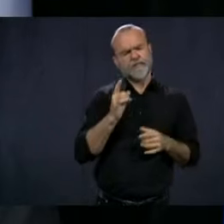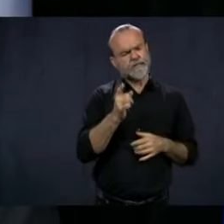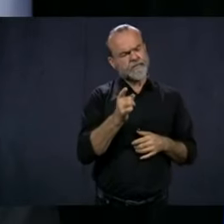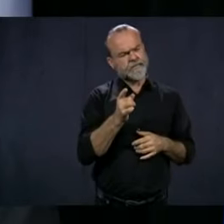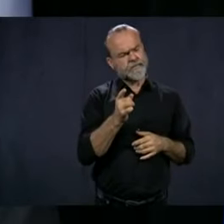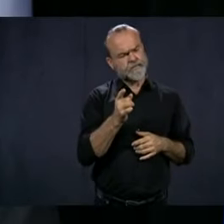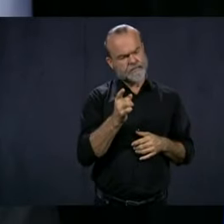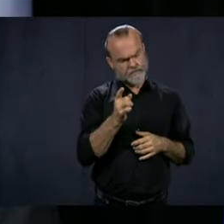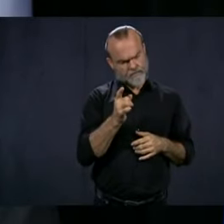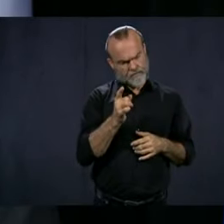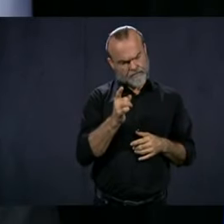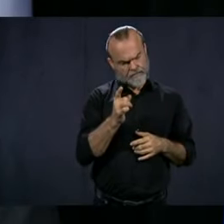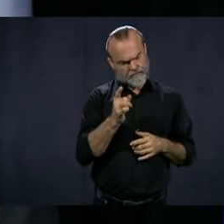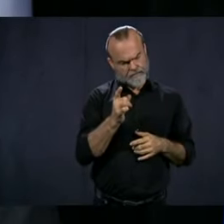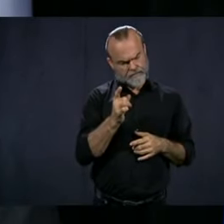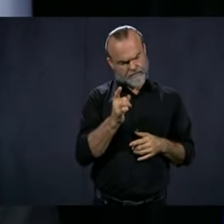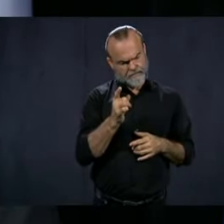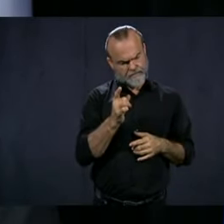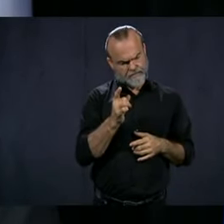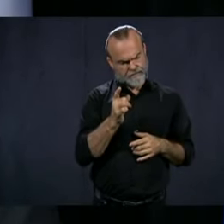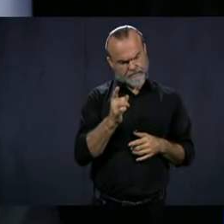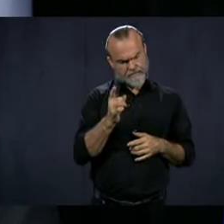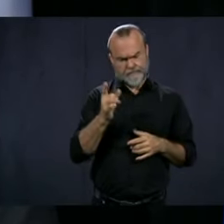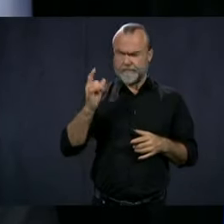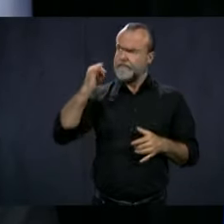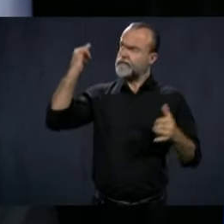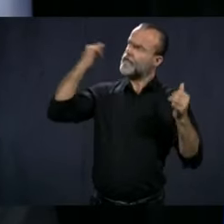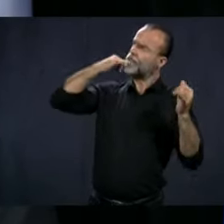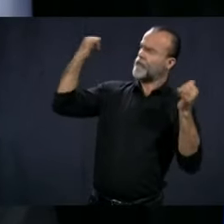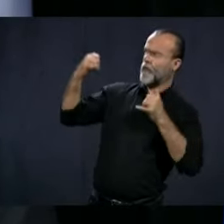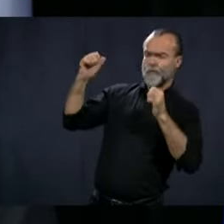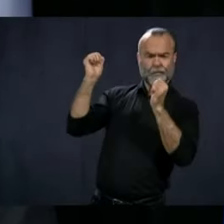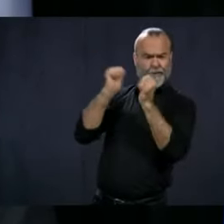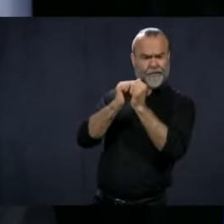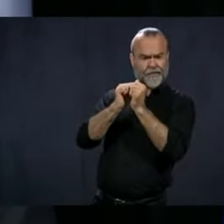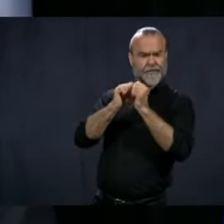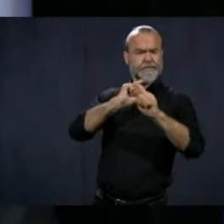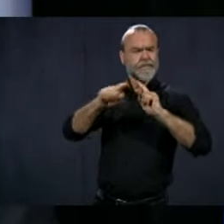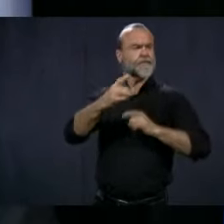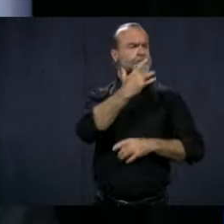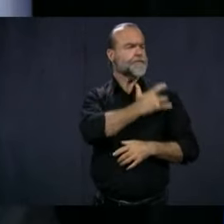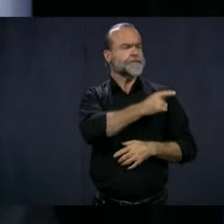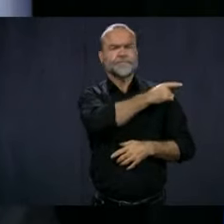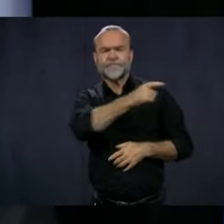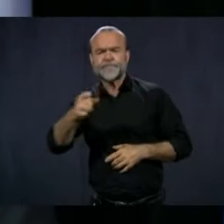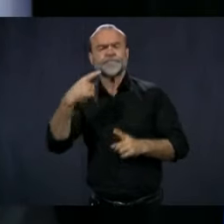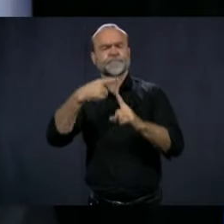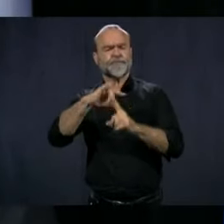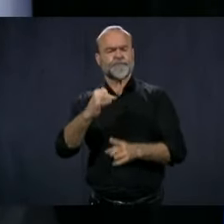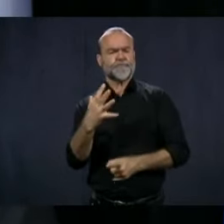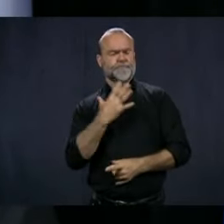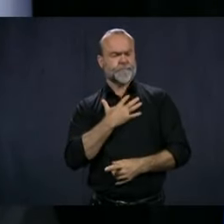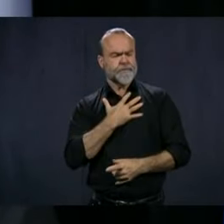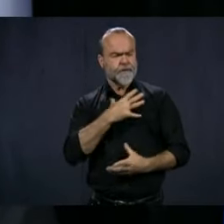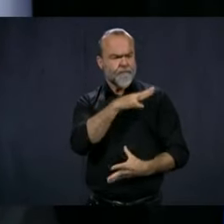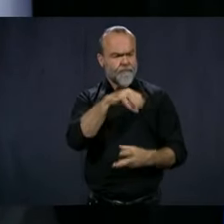when you have this phone conference call with the premiers and Prime Minister Justin Trudeau